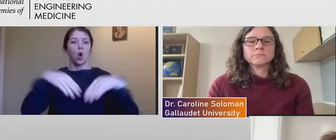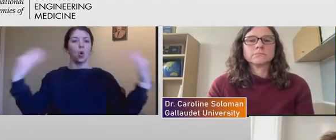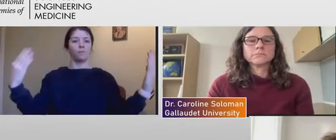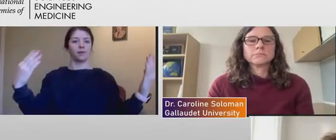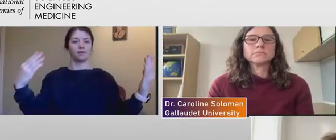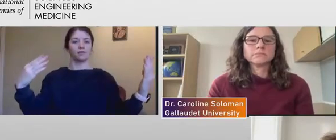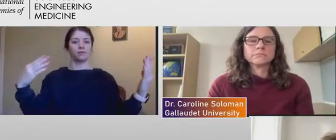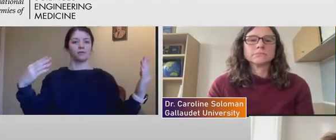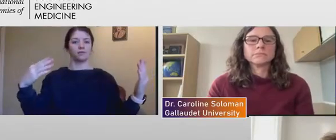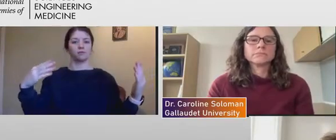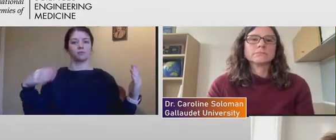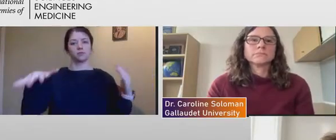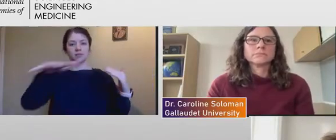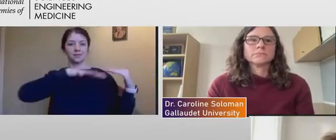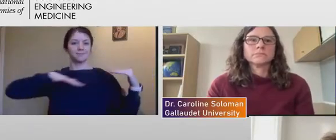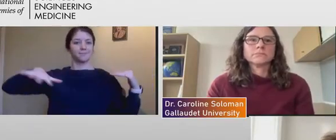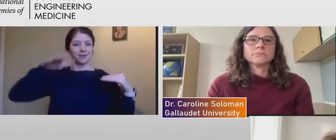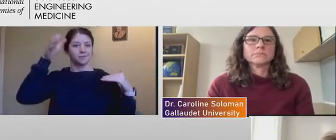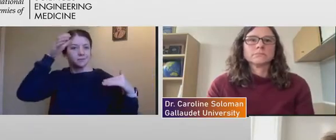really helps.